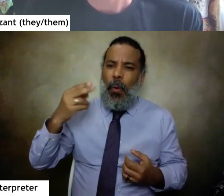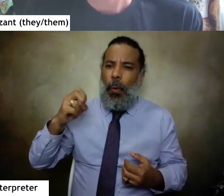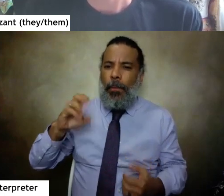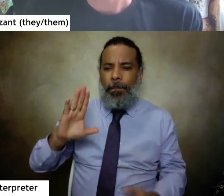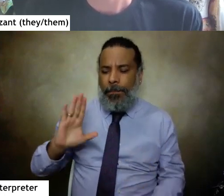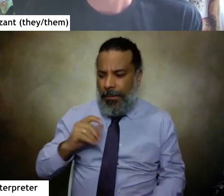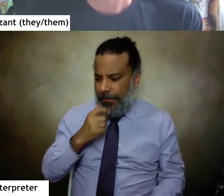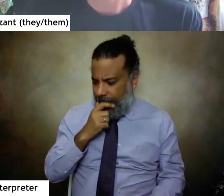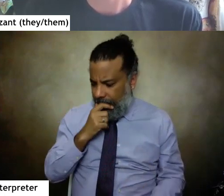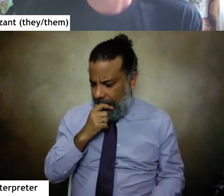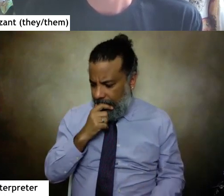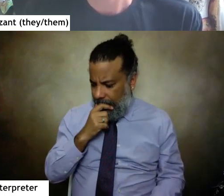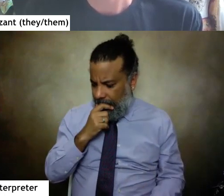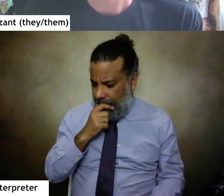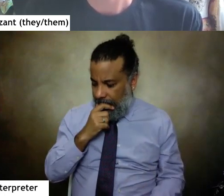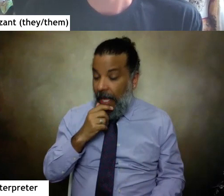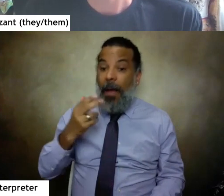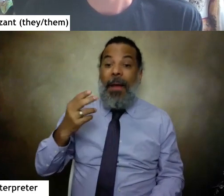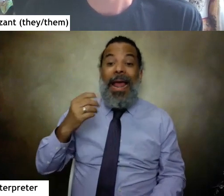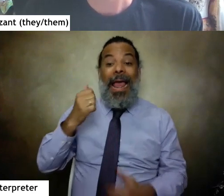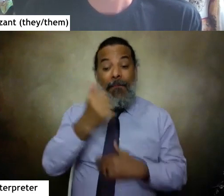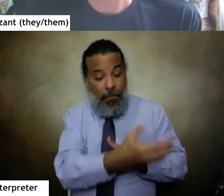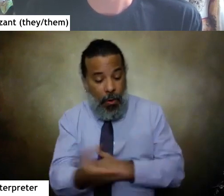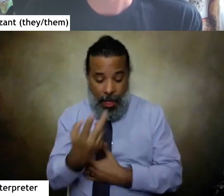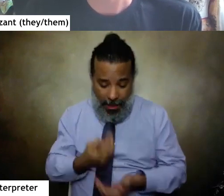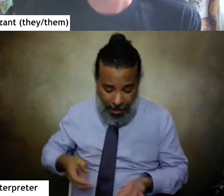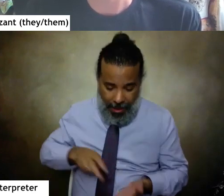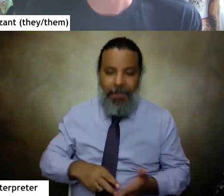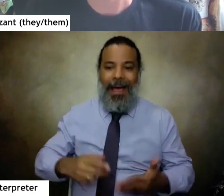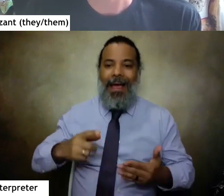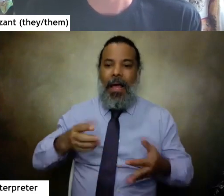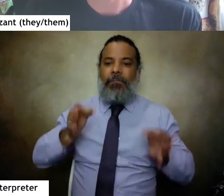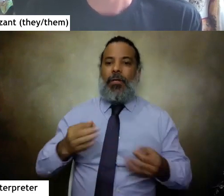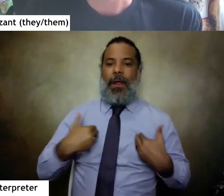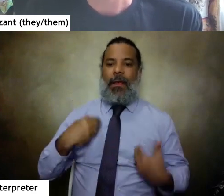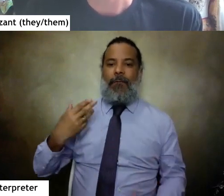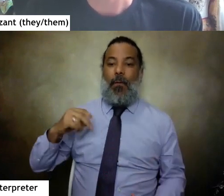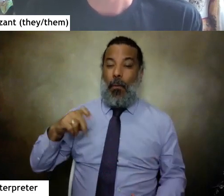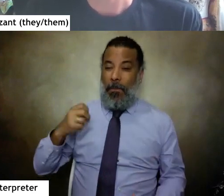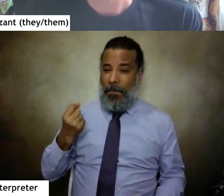hope is a decision that i make every morning i'll put it like that